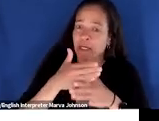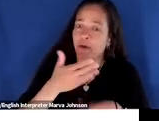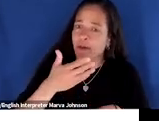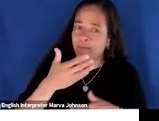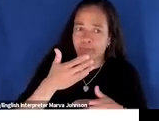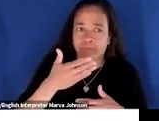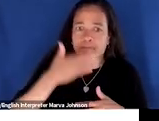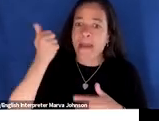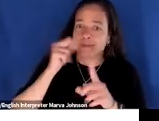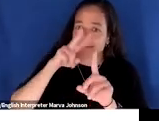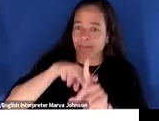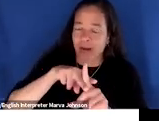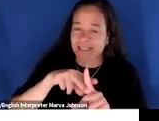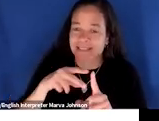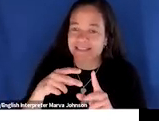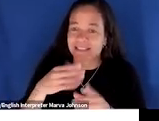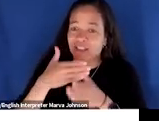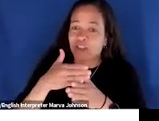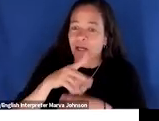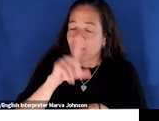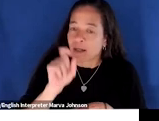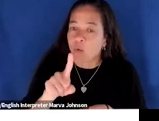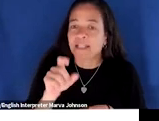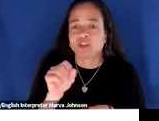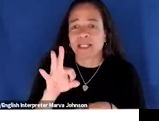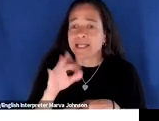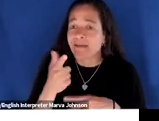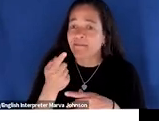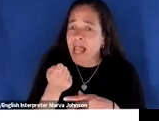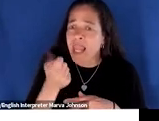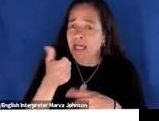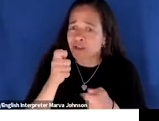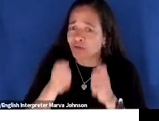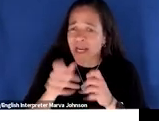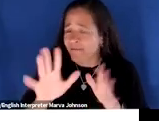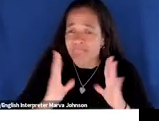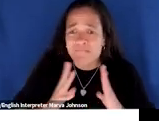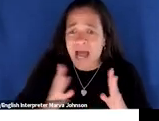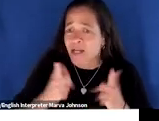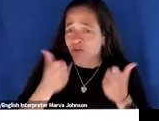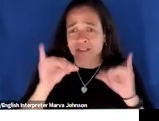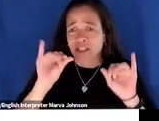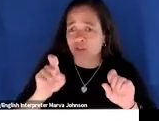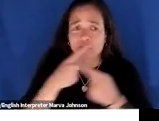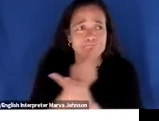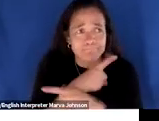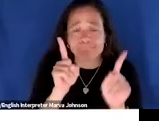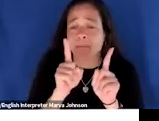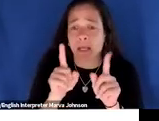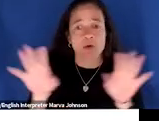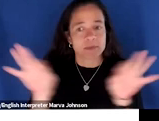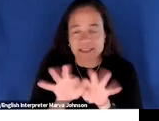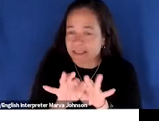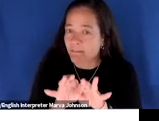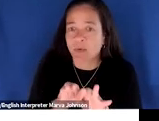um even if you're making modest habit changes you should be telling everybody about them you know these are important and everyone is